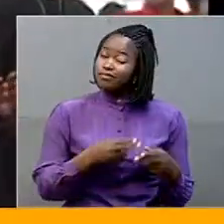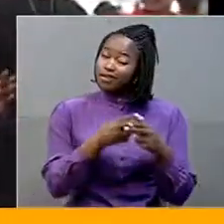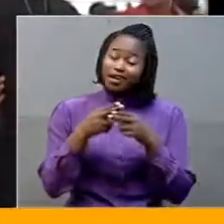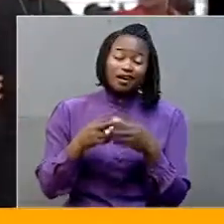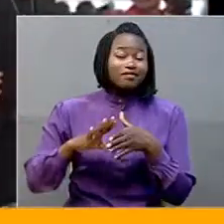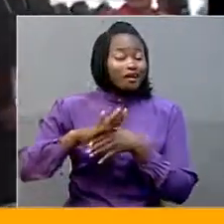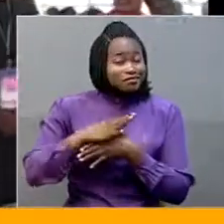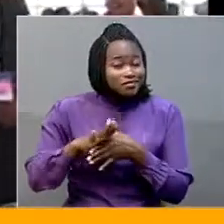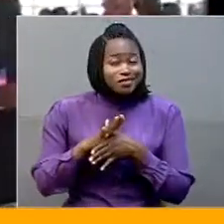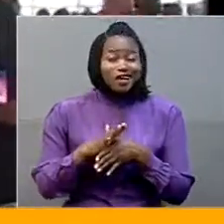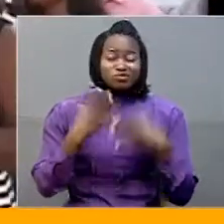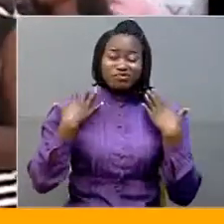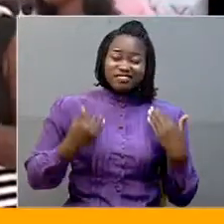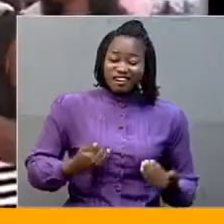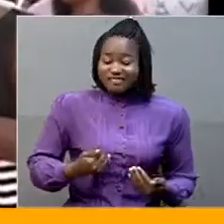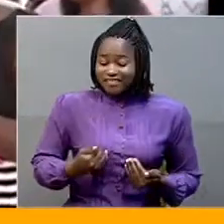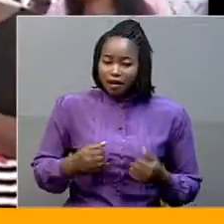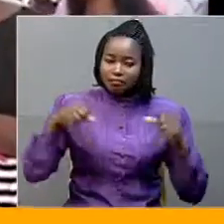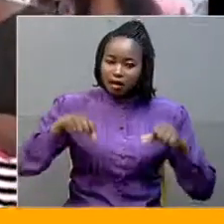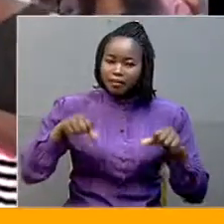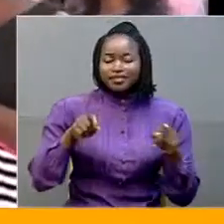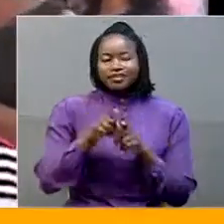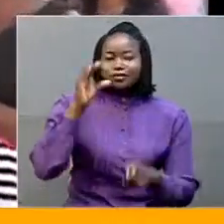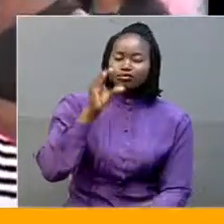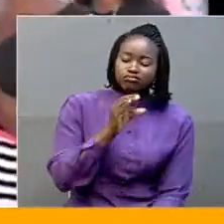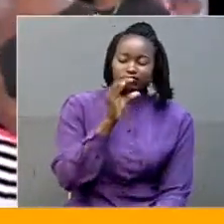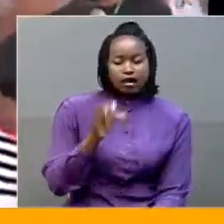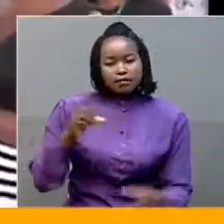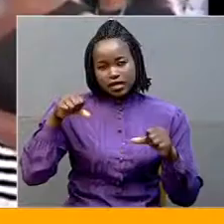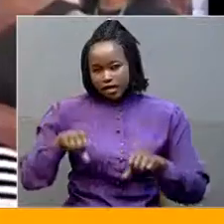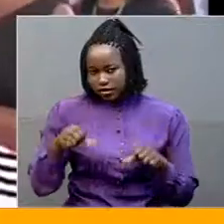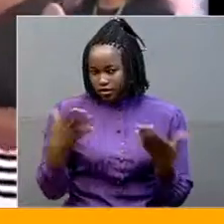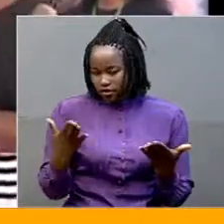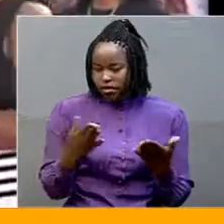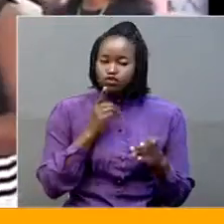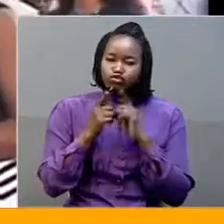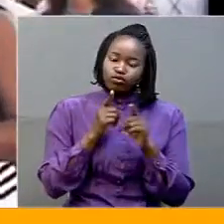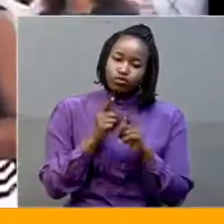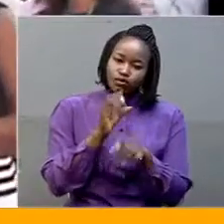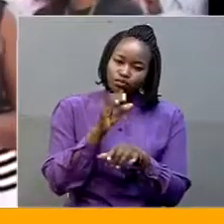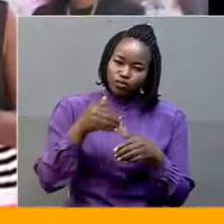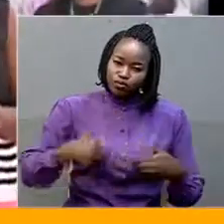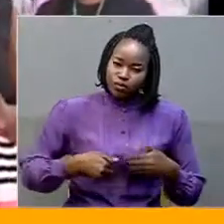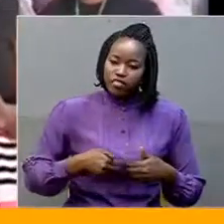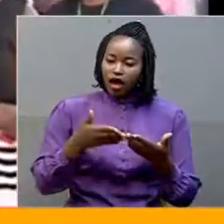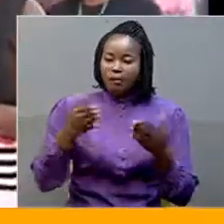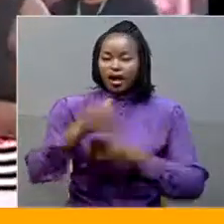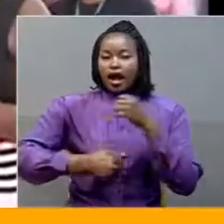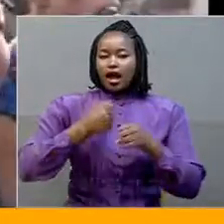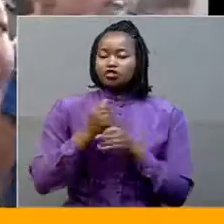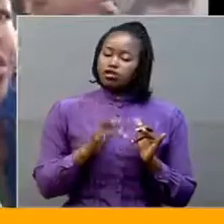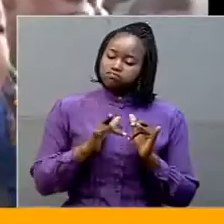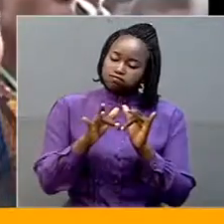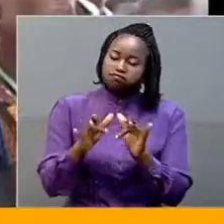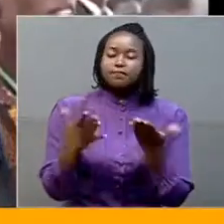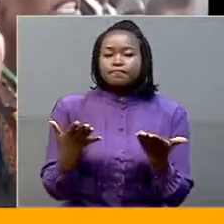indecent dressing and alcoholism, among others. He was speaking to the youth attending their annual conference that was